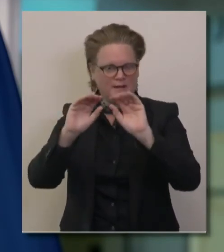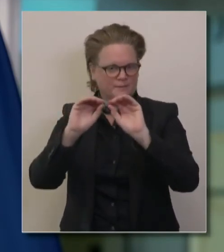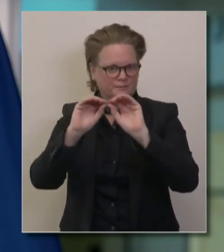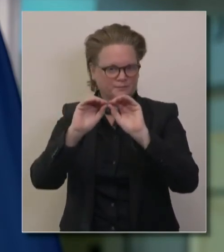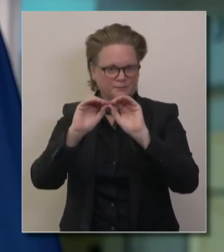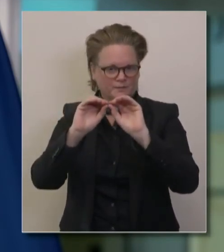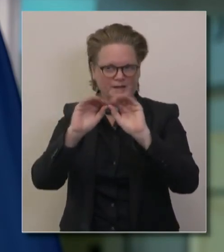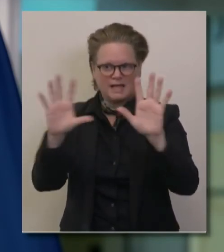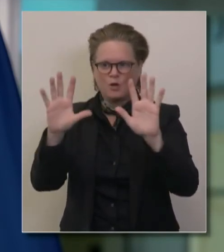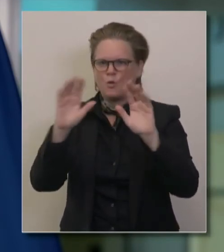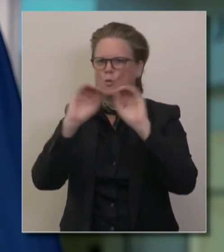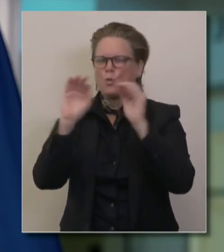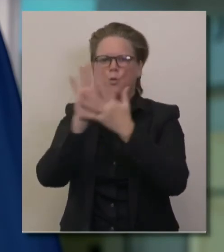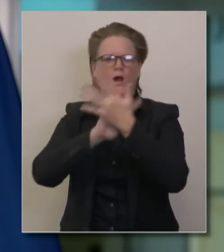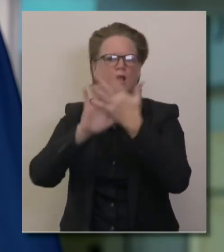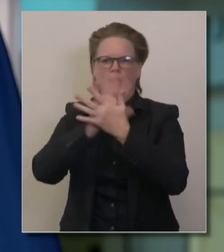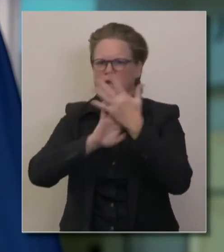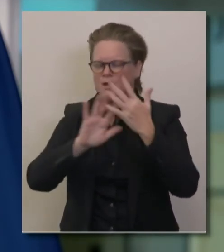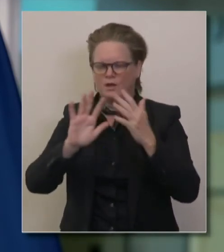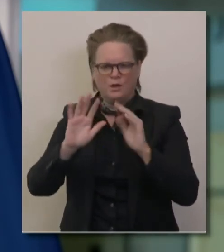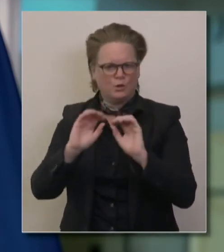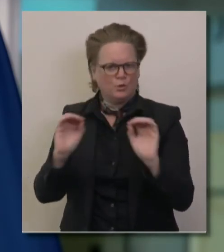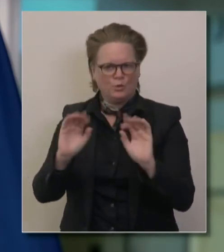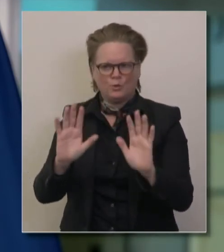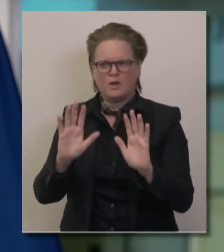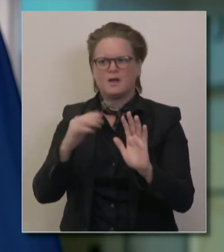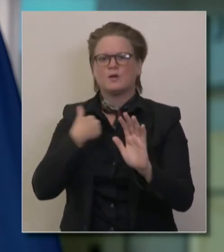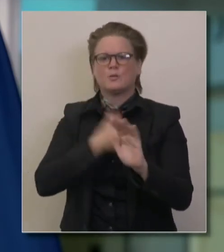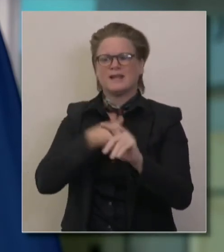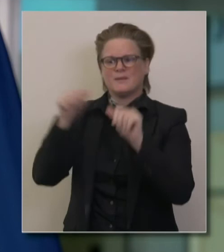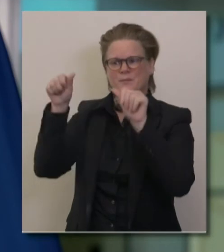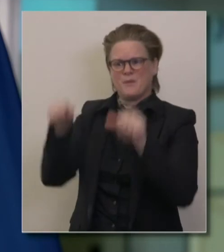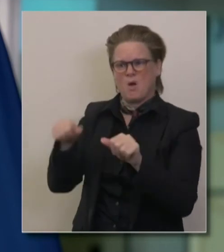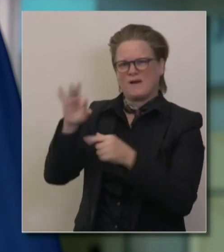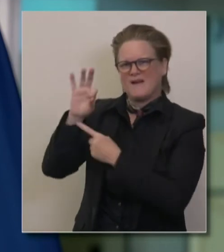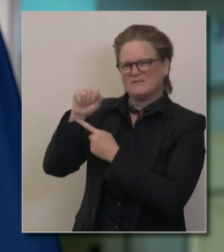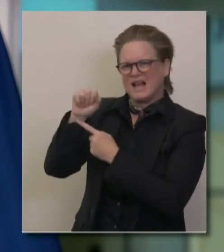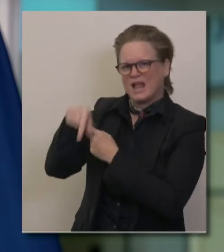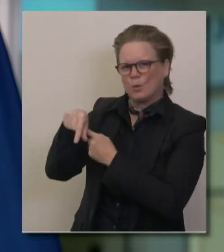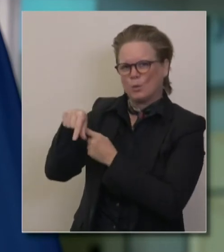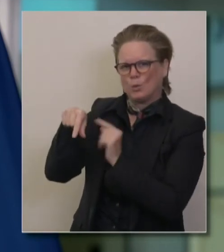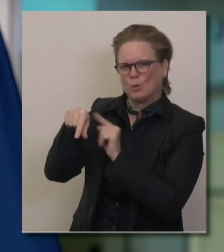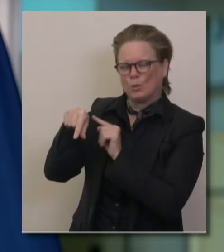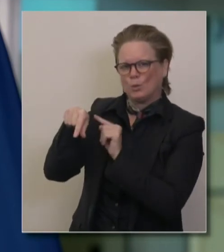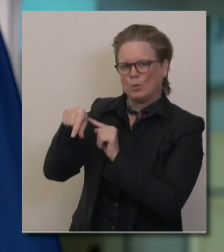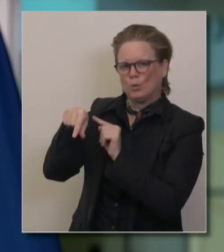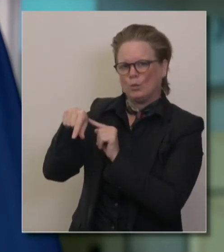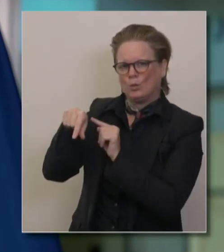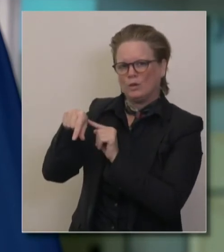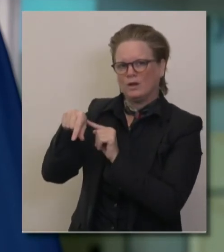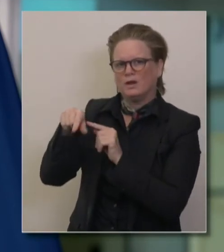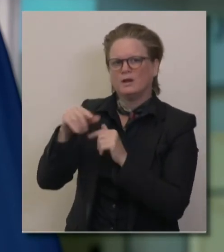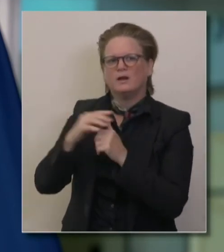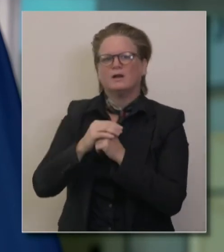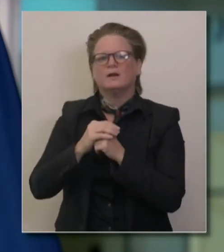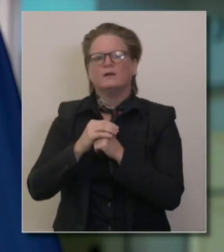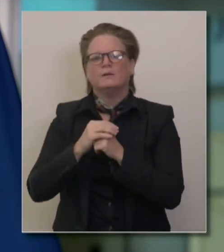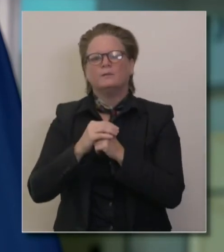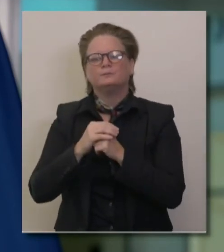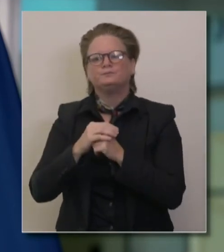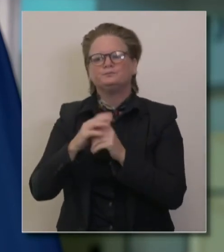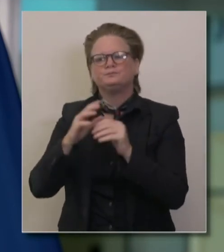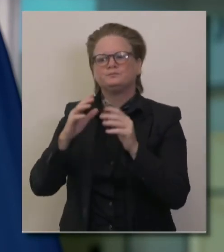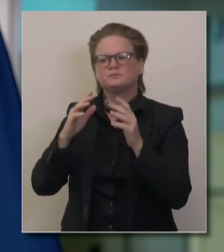upcoming FAQs that will be posted on exactly this question and some others as it relates to the regional stay-at-home order.